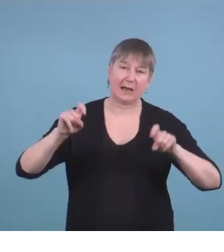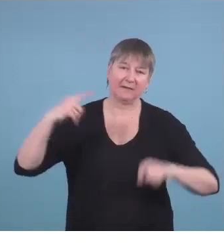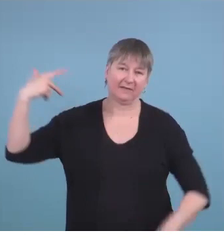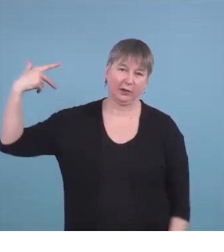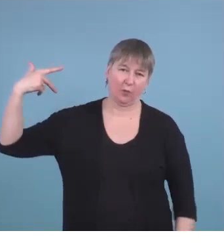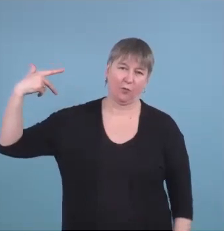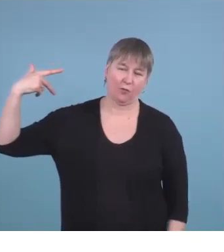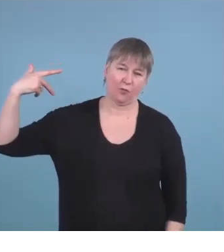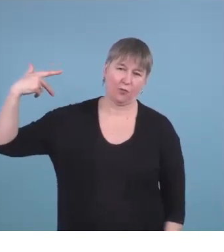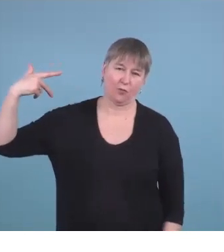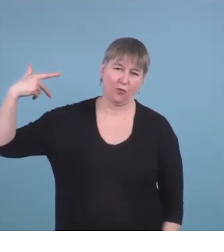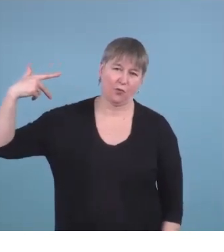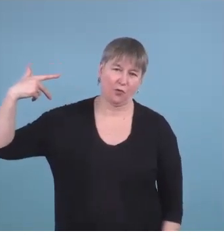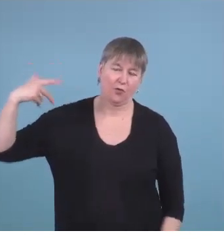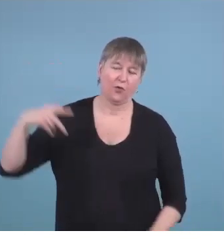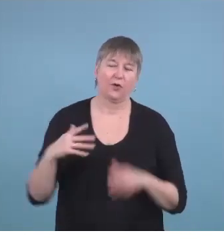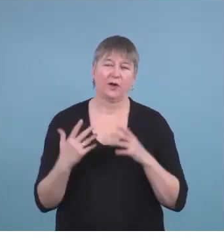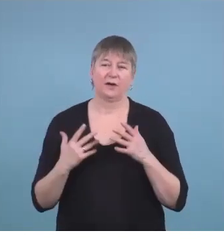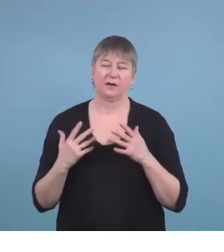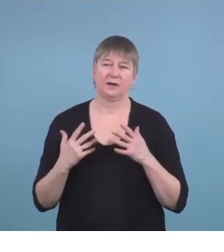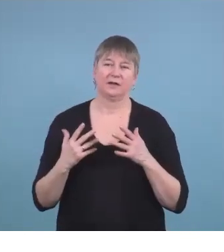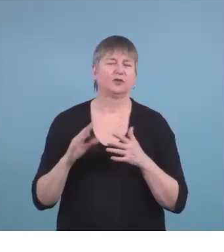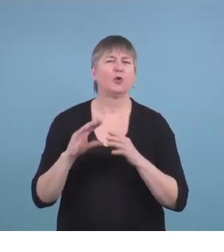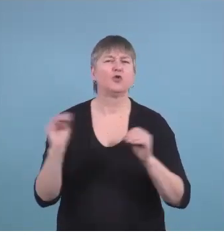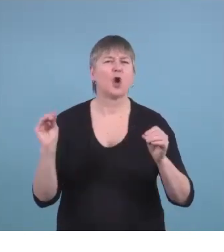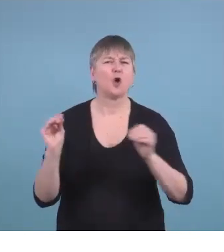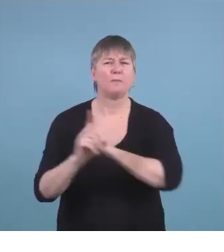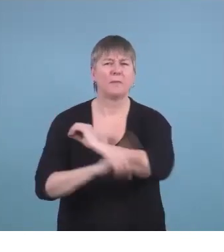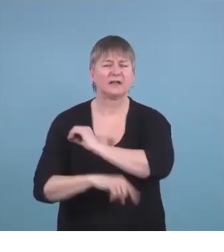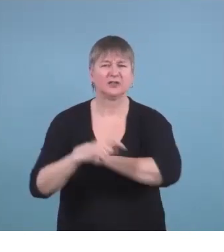and that doesn't punish them for their time.